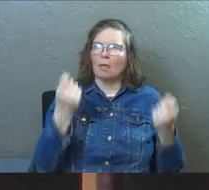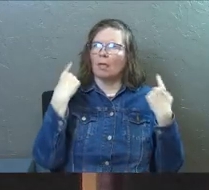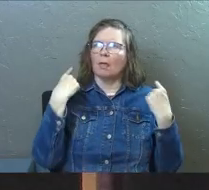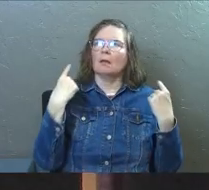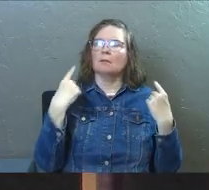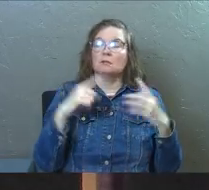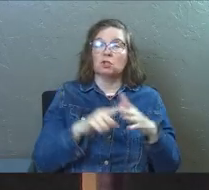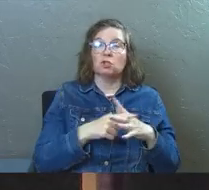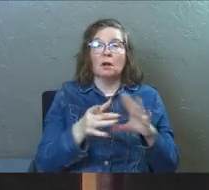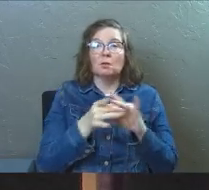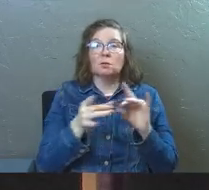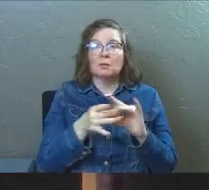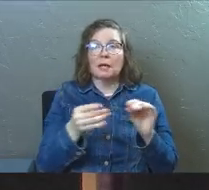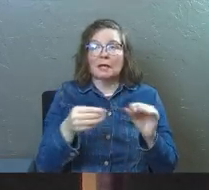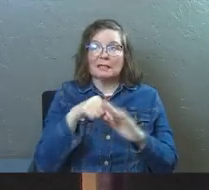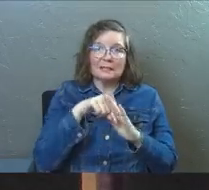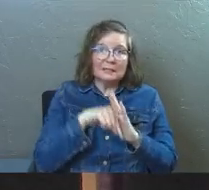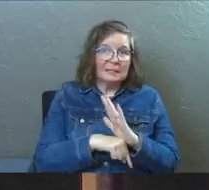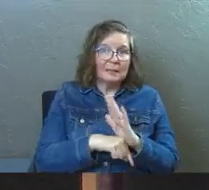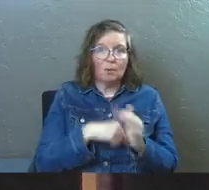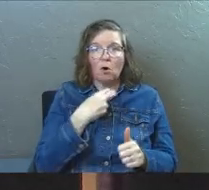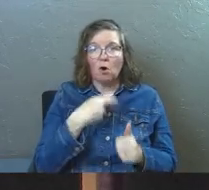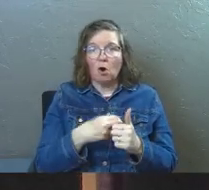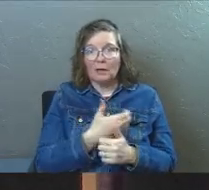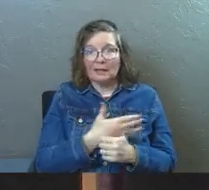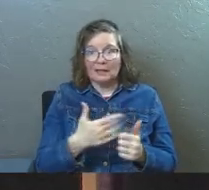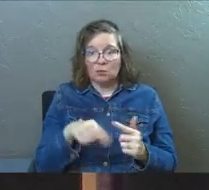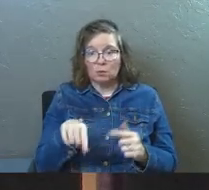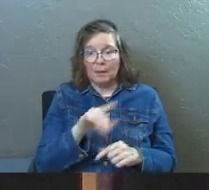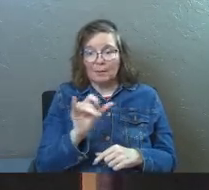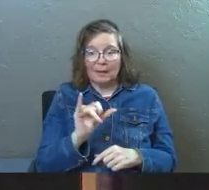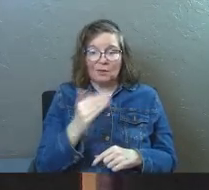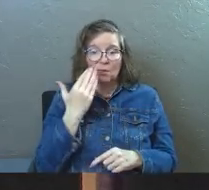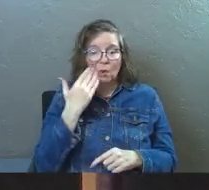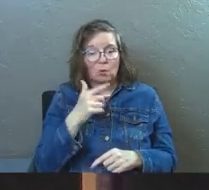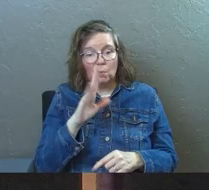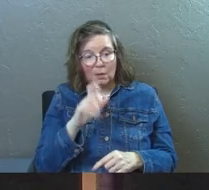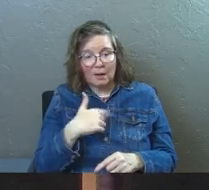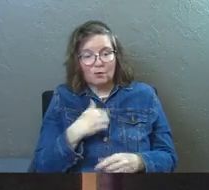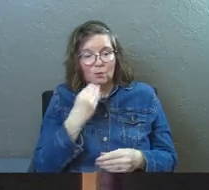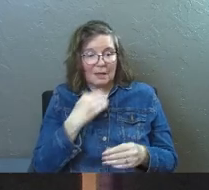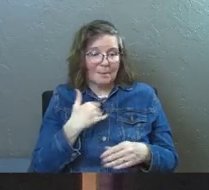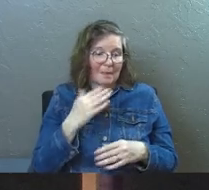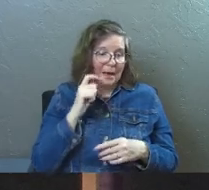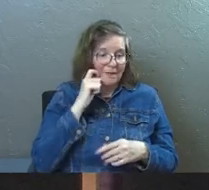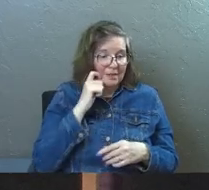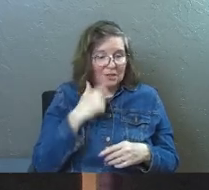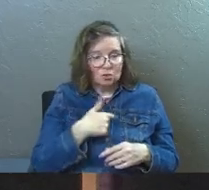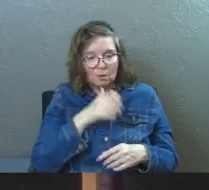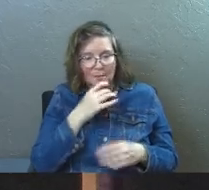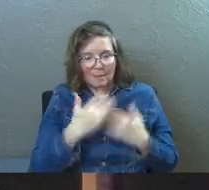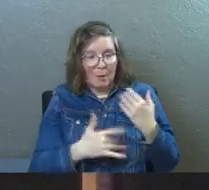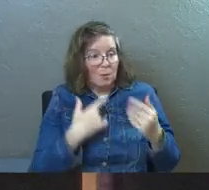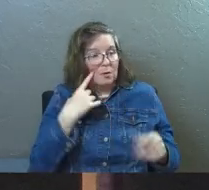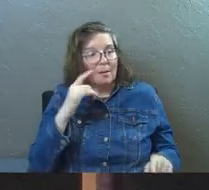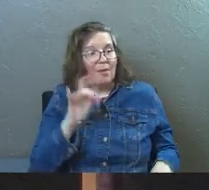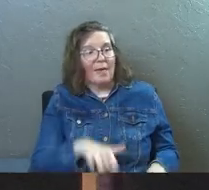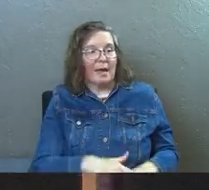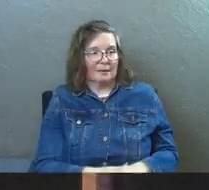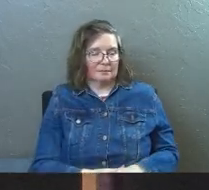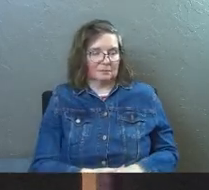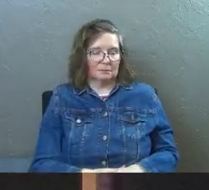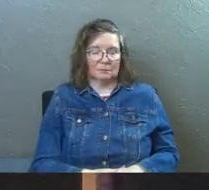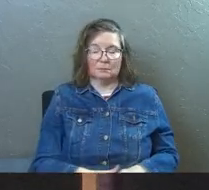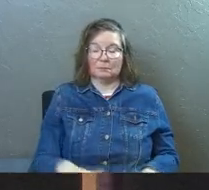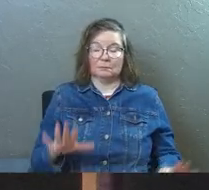And he started to say much deeper, harsher things to him. Like, you know what? You're going to have to eat my flesh and drink my blood. What do you think about that?